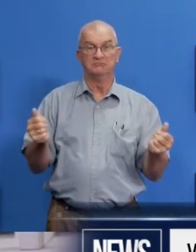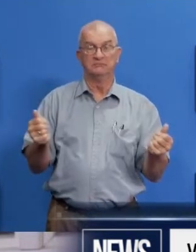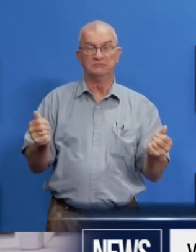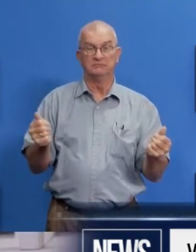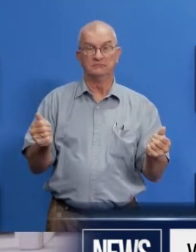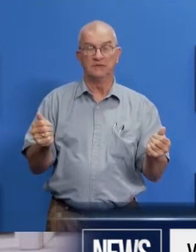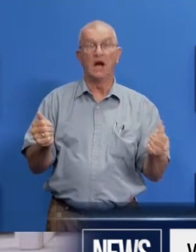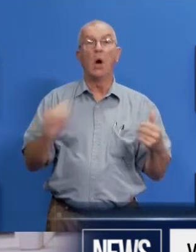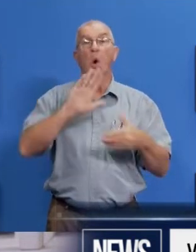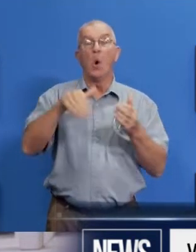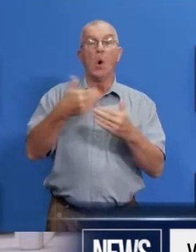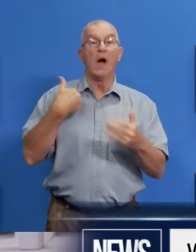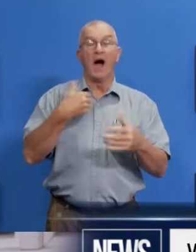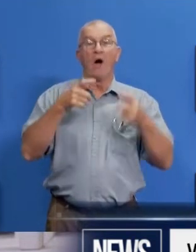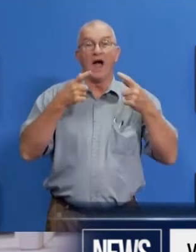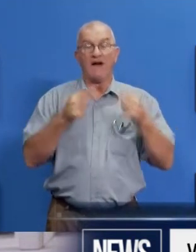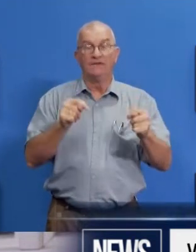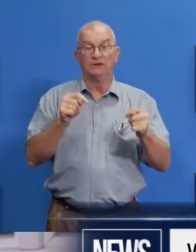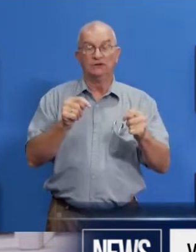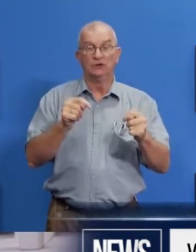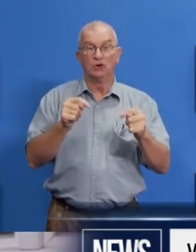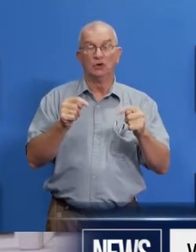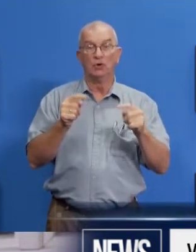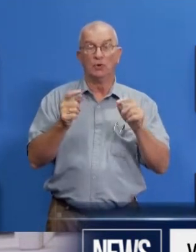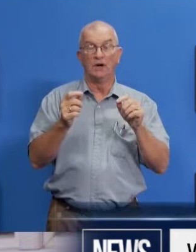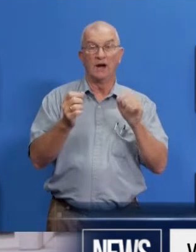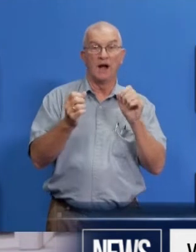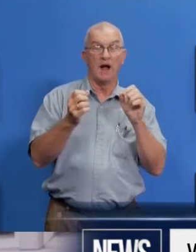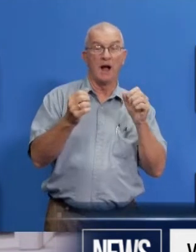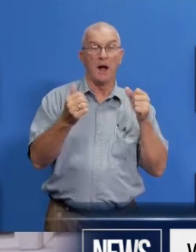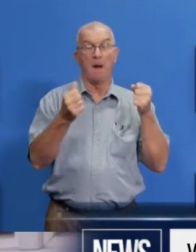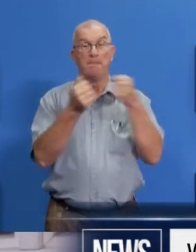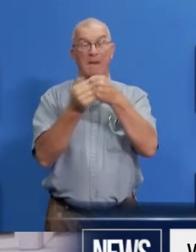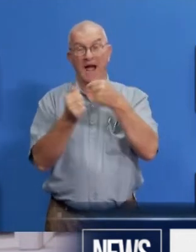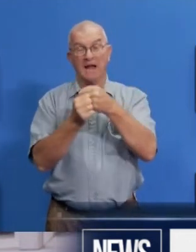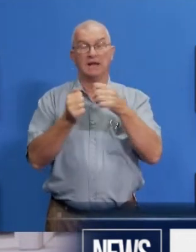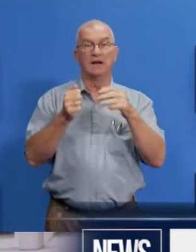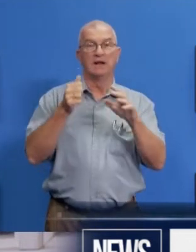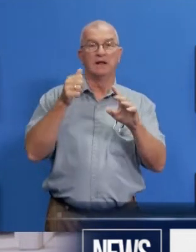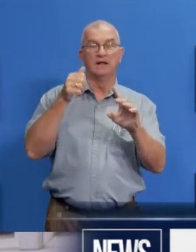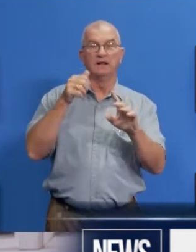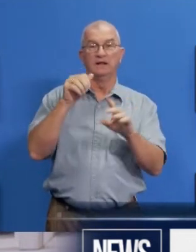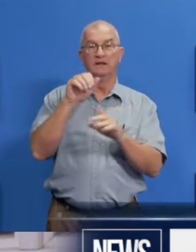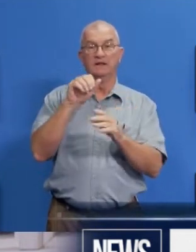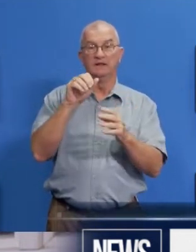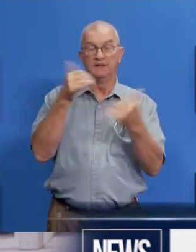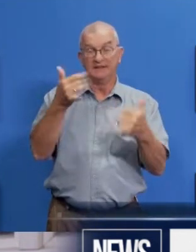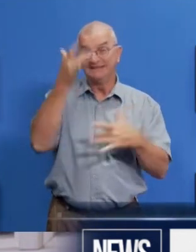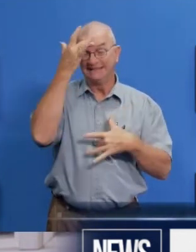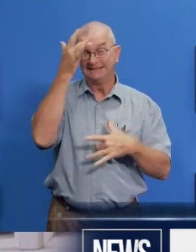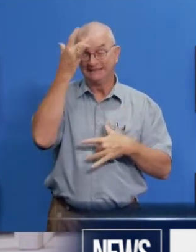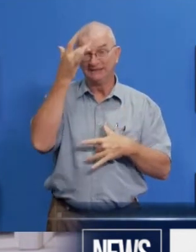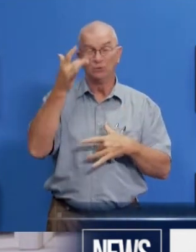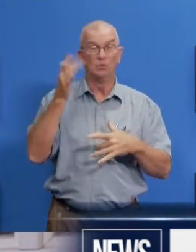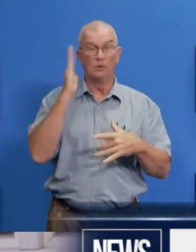and all our efforts at combating this infectious disease will be futile.